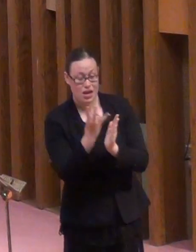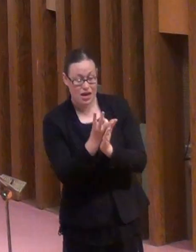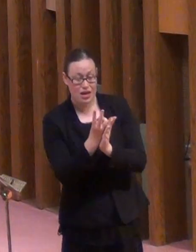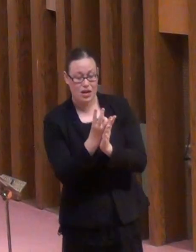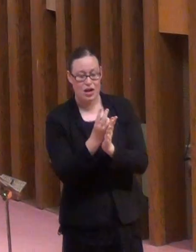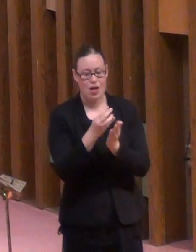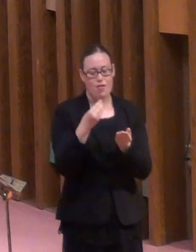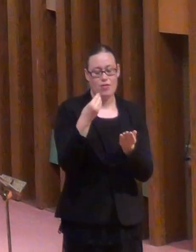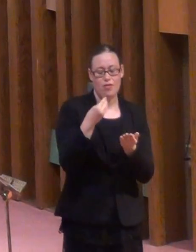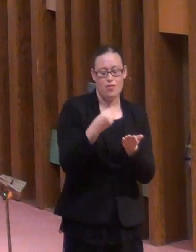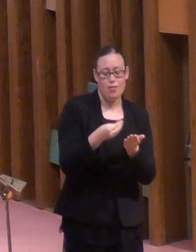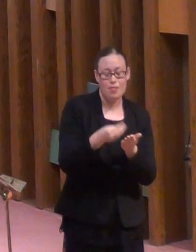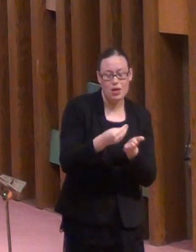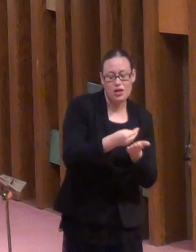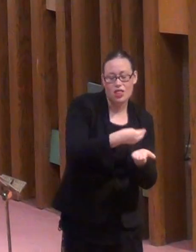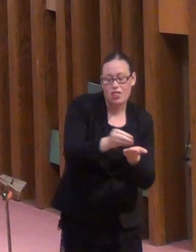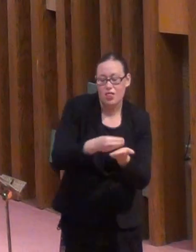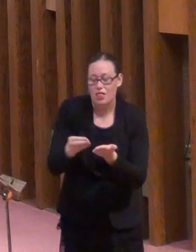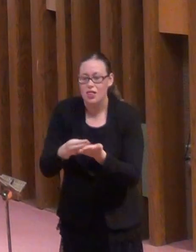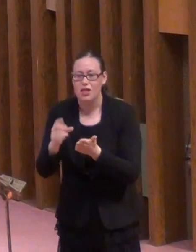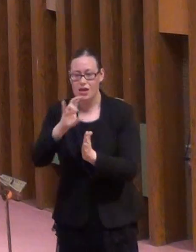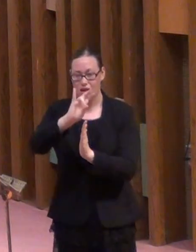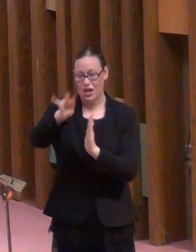a day wondering why we can't sleep.